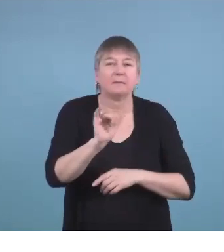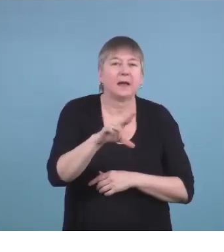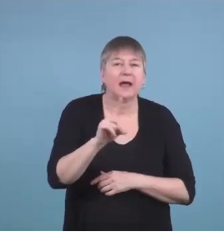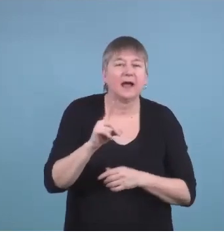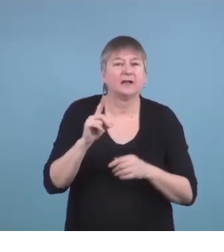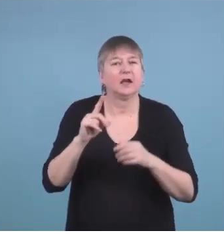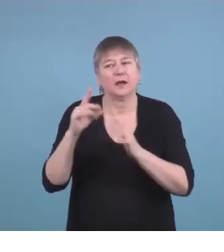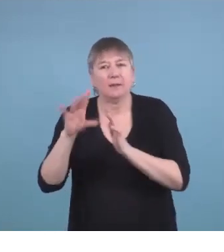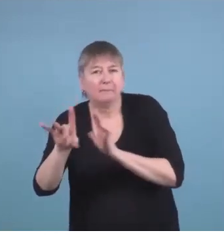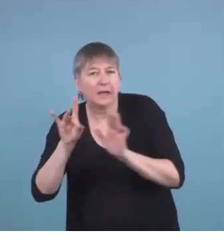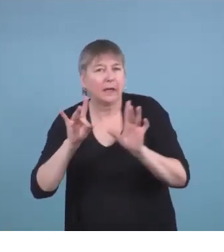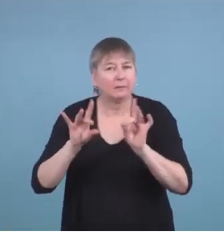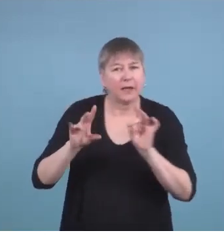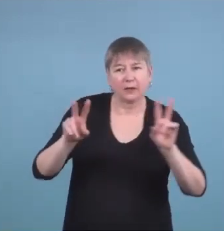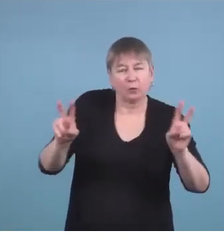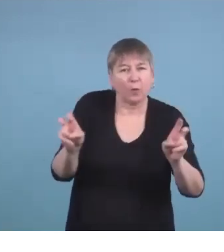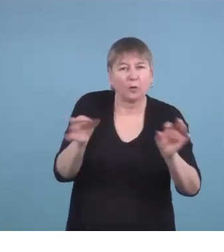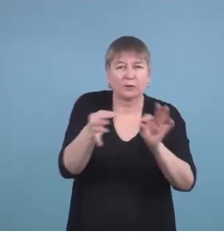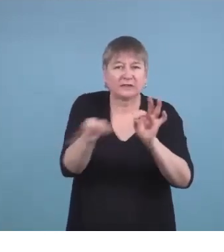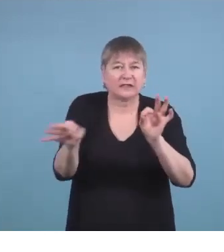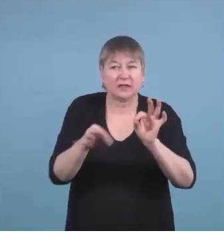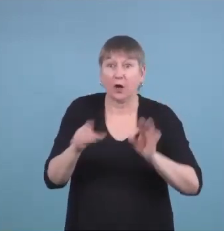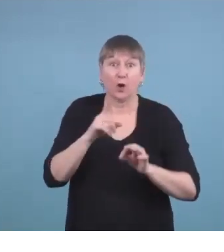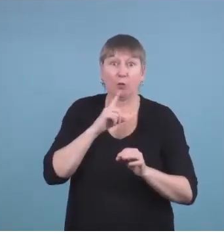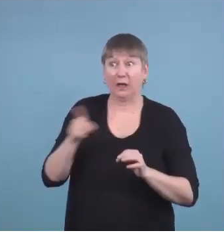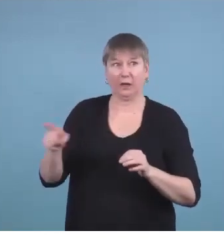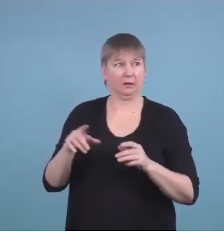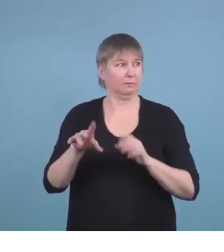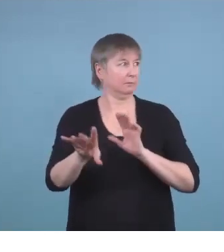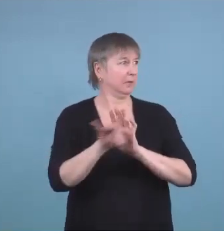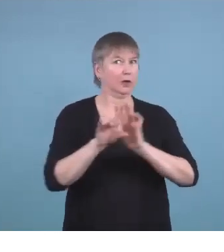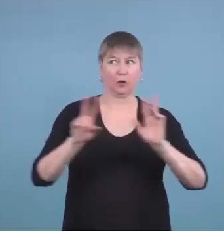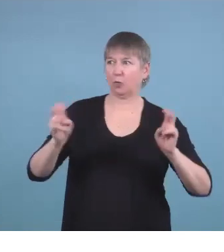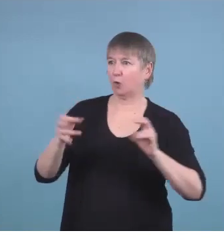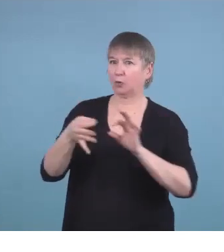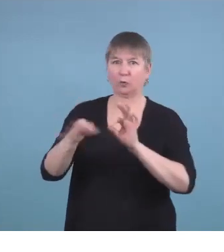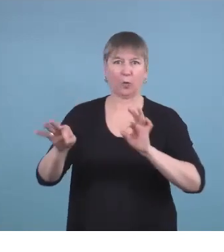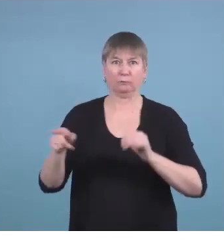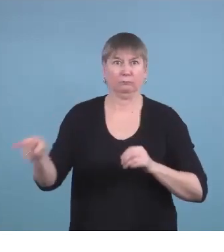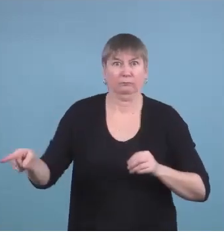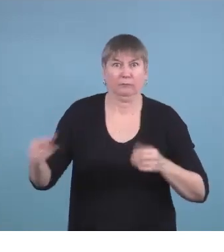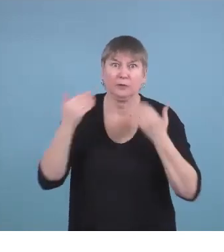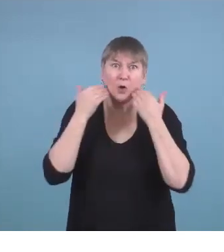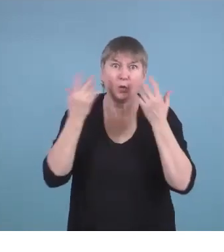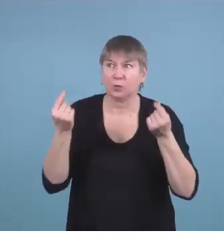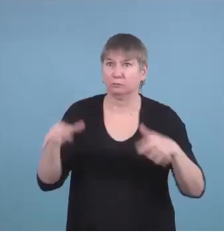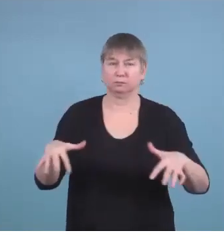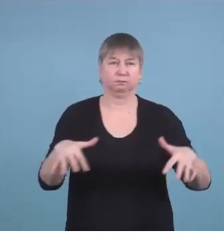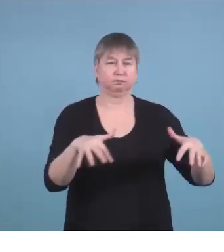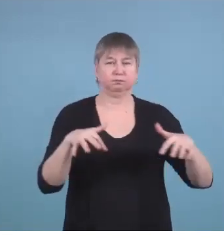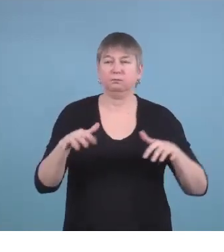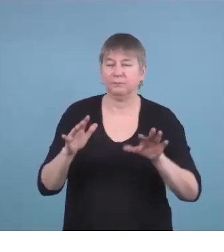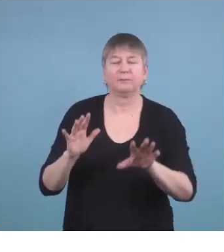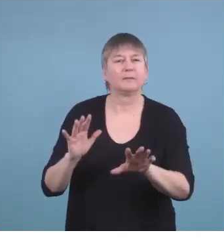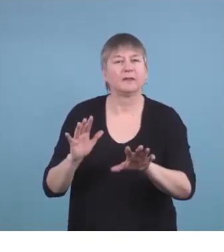like? That's a good quote. They don't even know where to start, right? So, sometimes just, here's the deal. It's